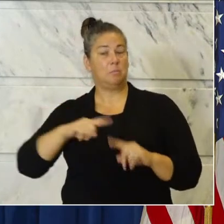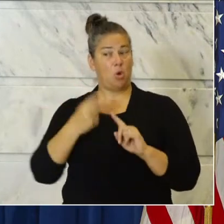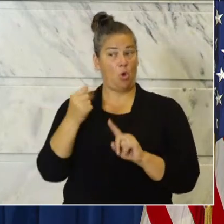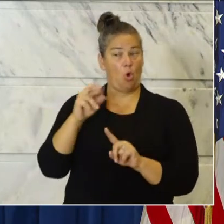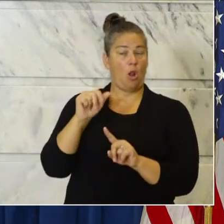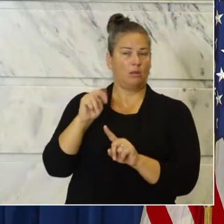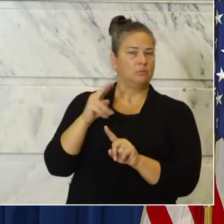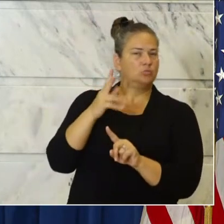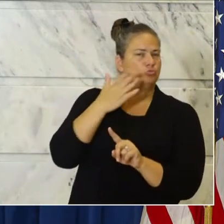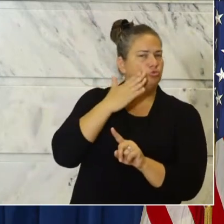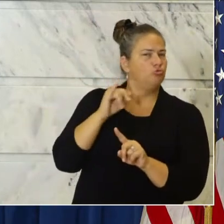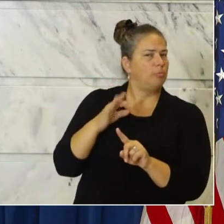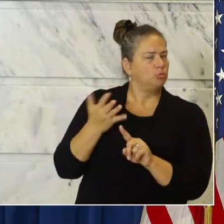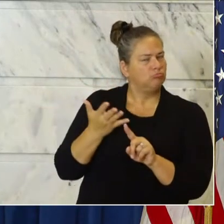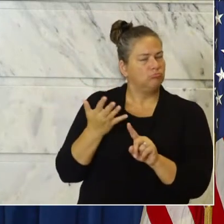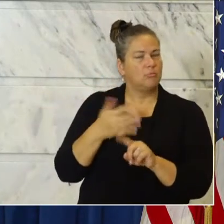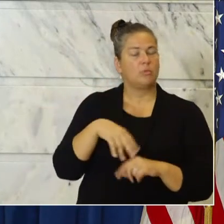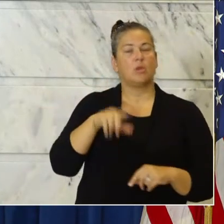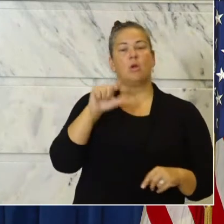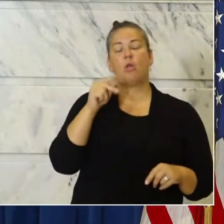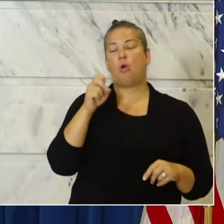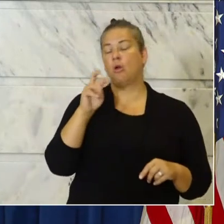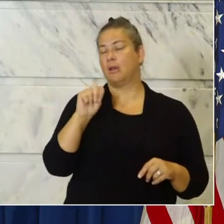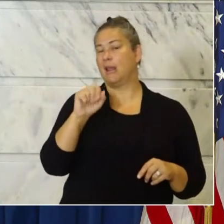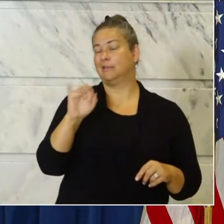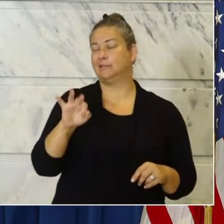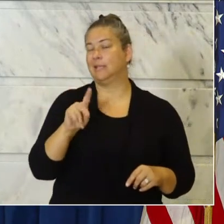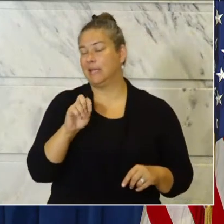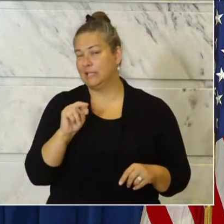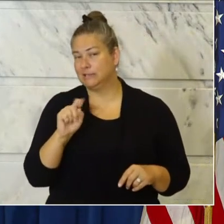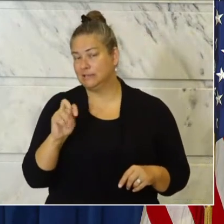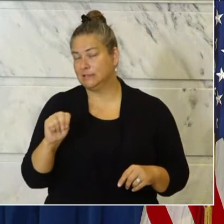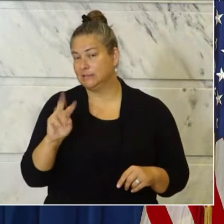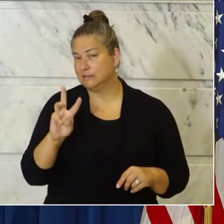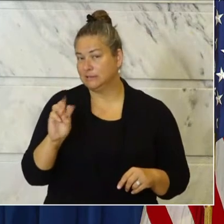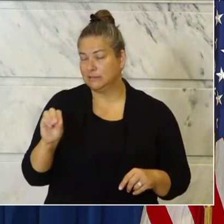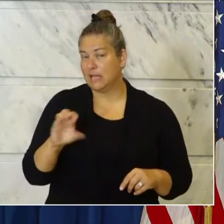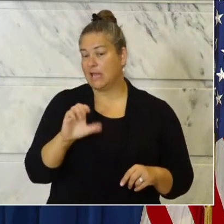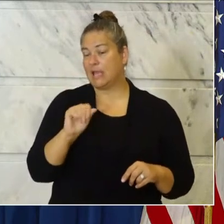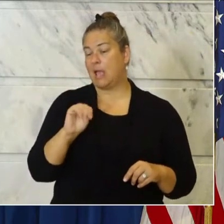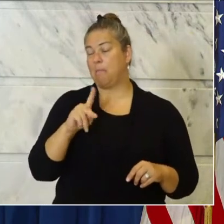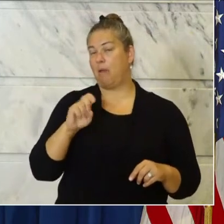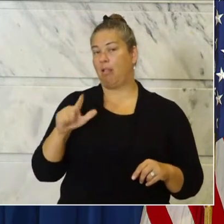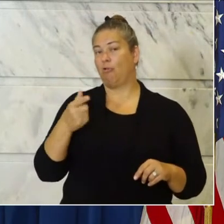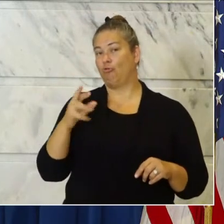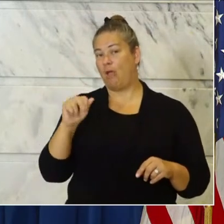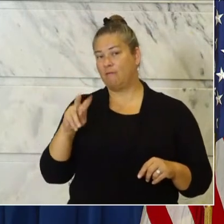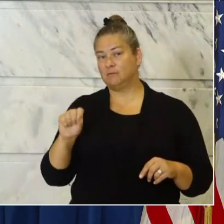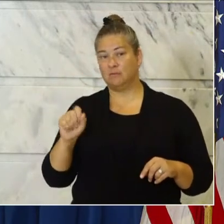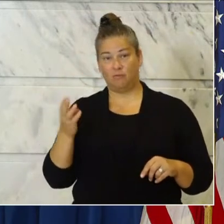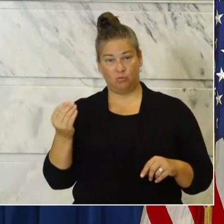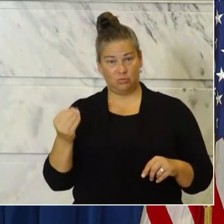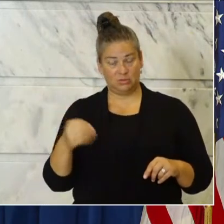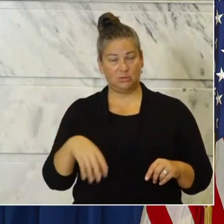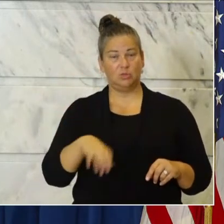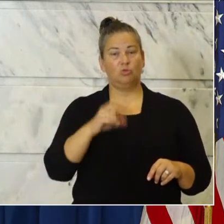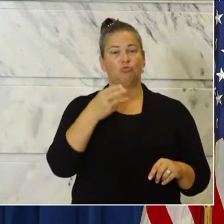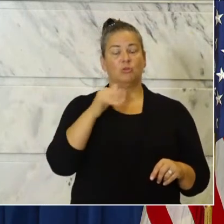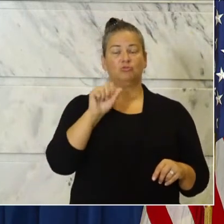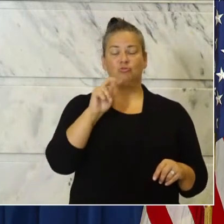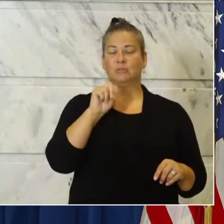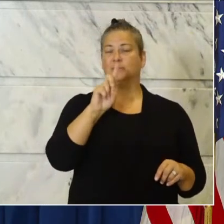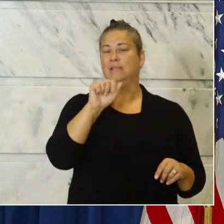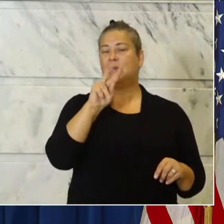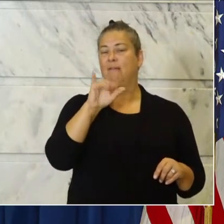Laurel 19, Bell 17, Kenton 16, Campbell and Graves 14, Christian and